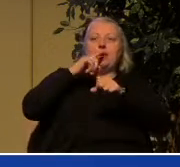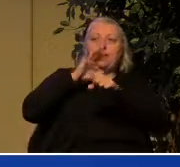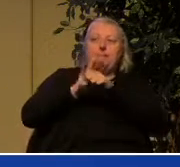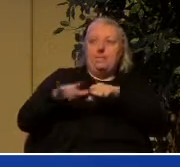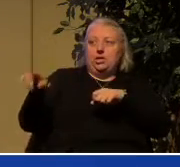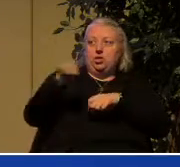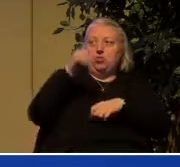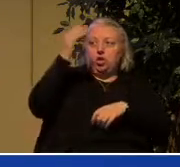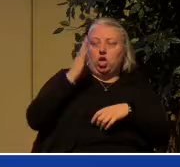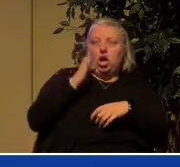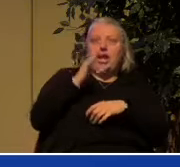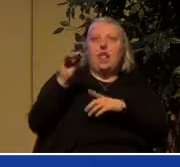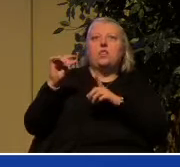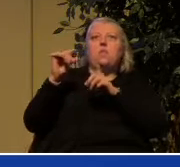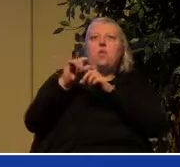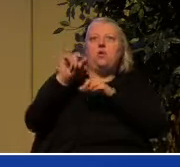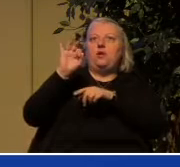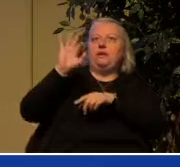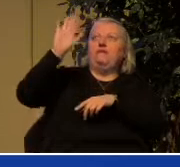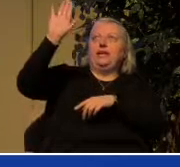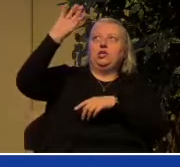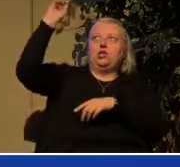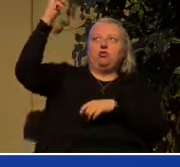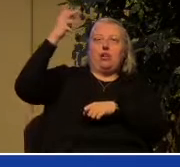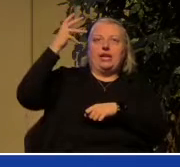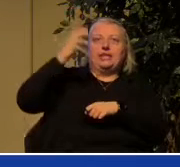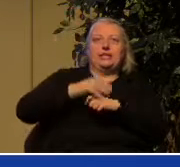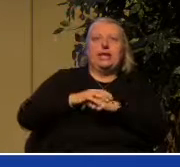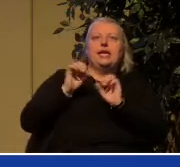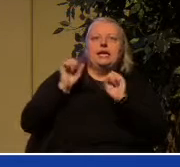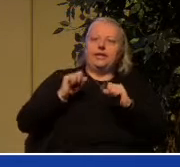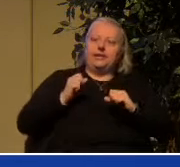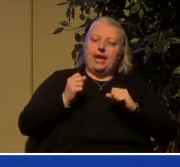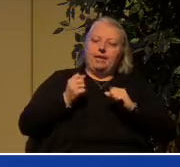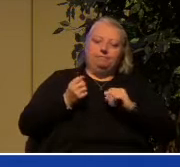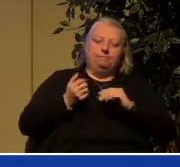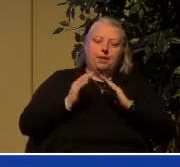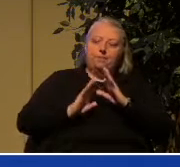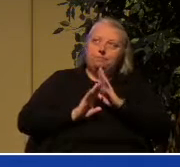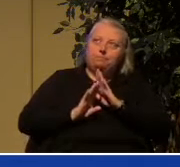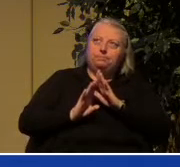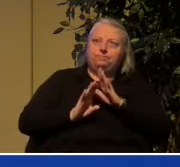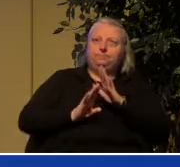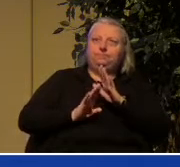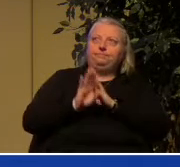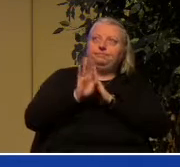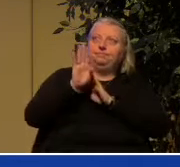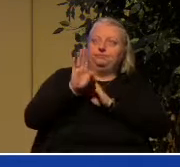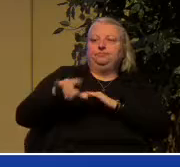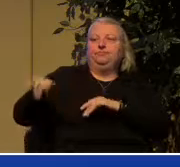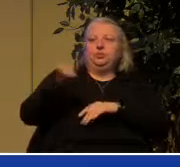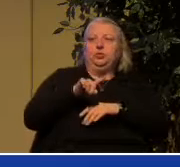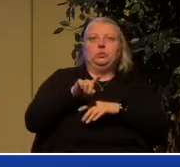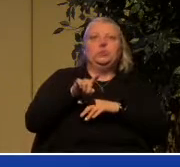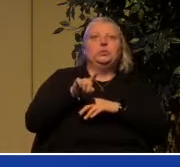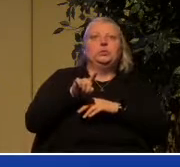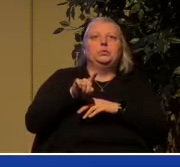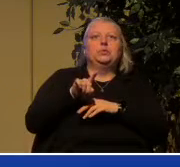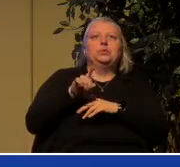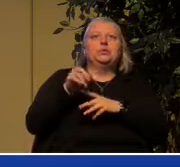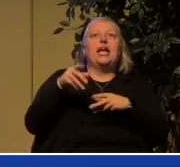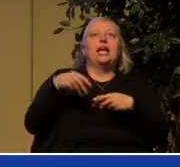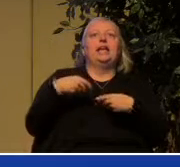which can build you up and give you an inheritance among all those who are sanctified